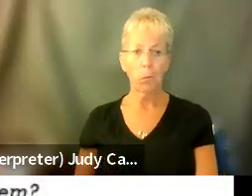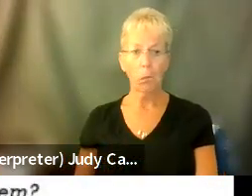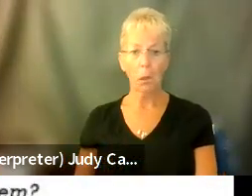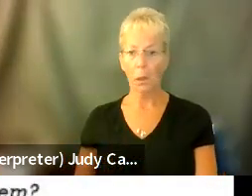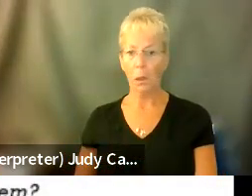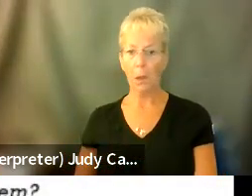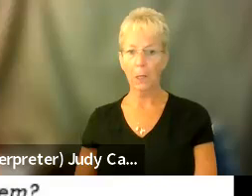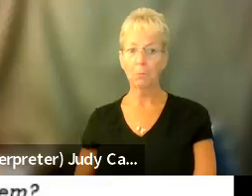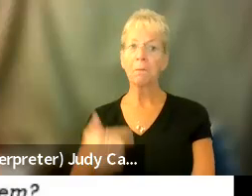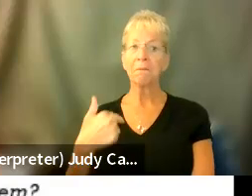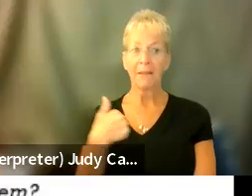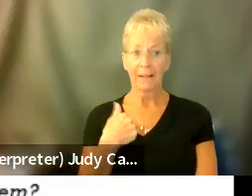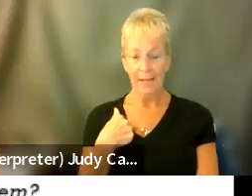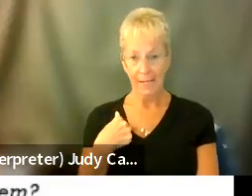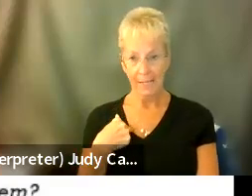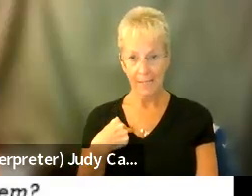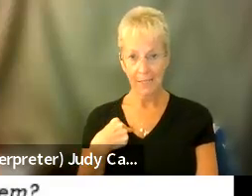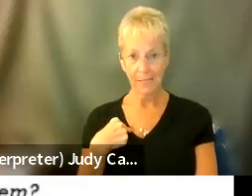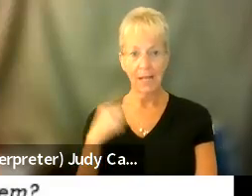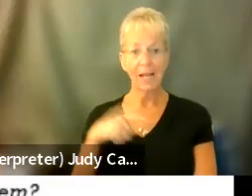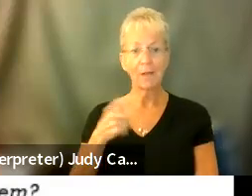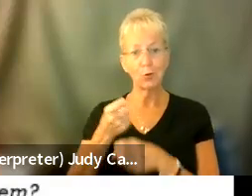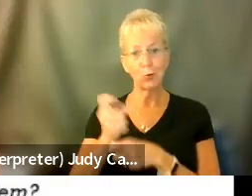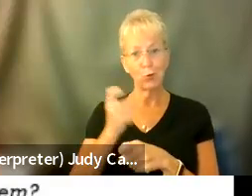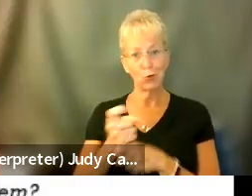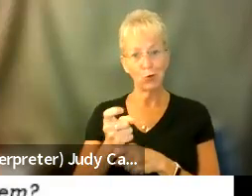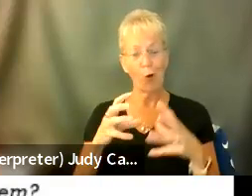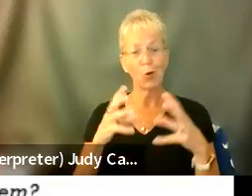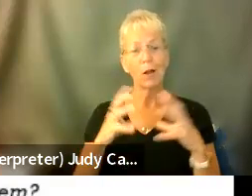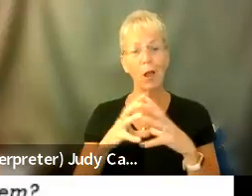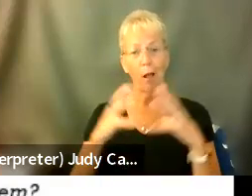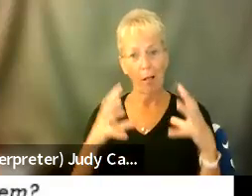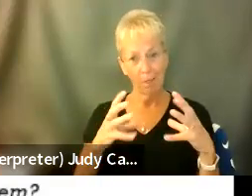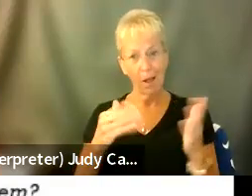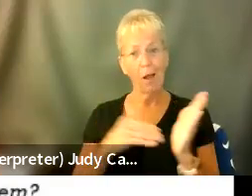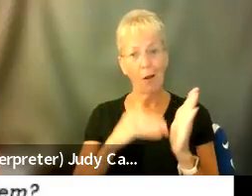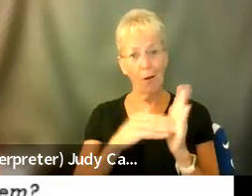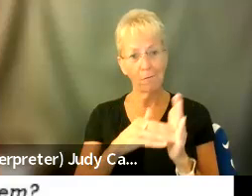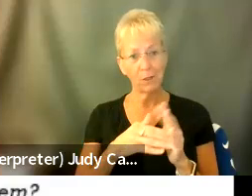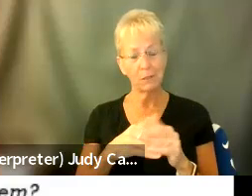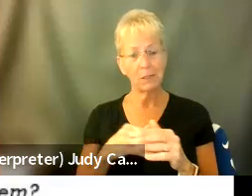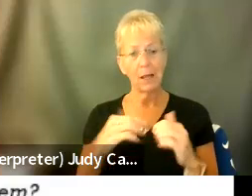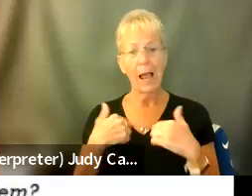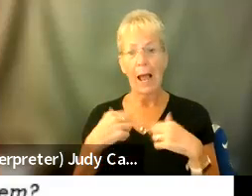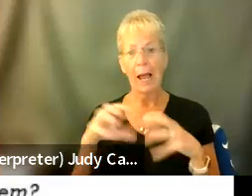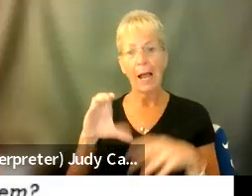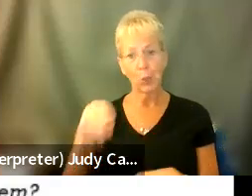I have to joke about a lot of the things that have happened in my life because that's how I cope.